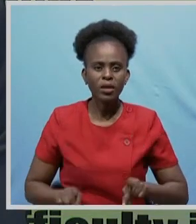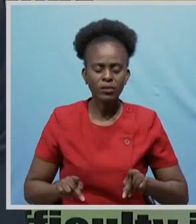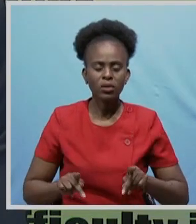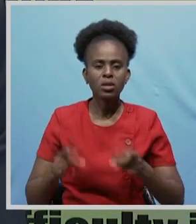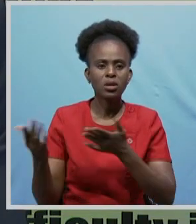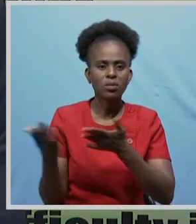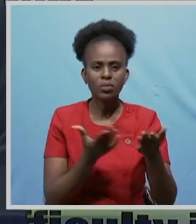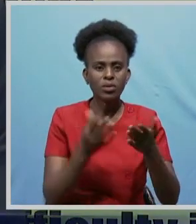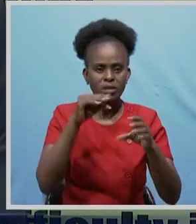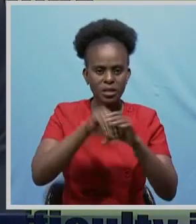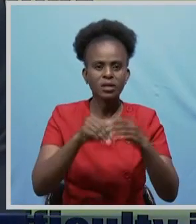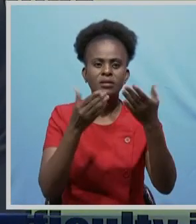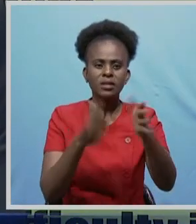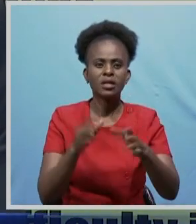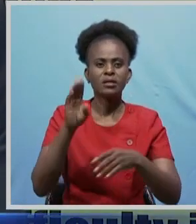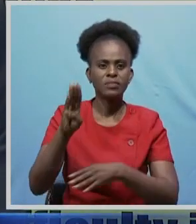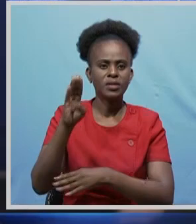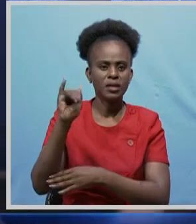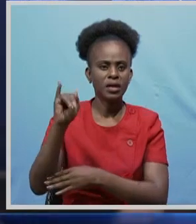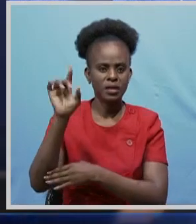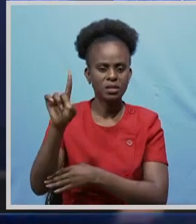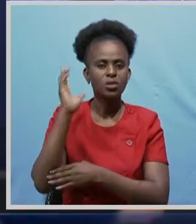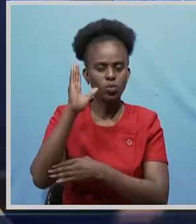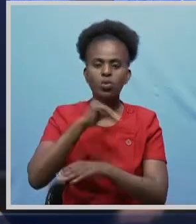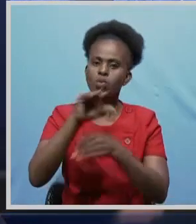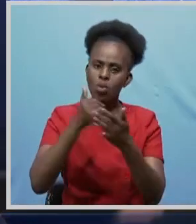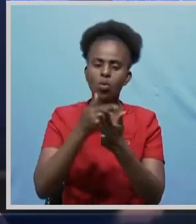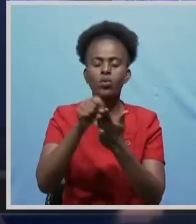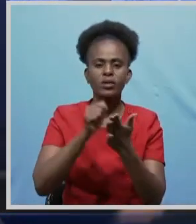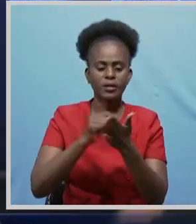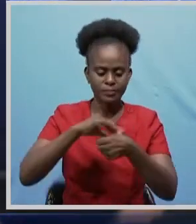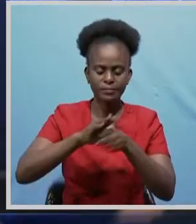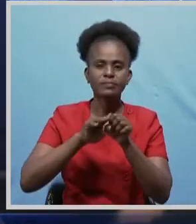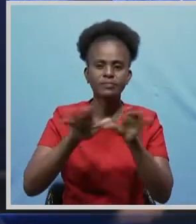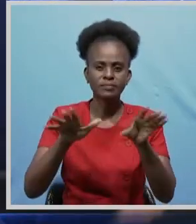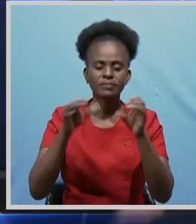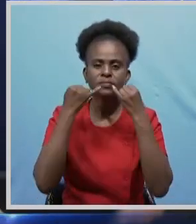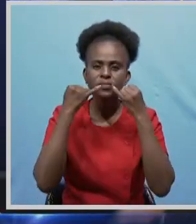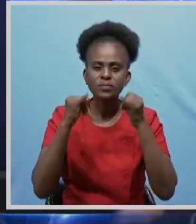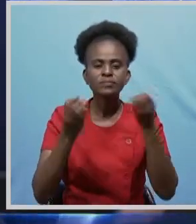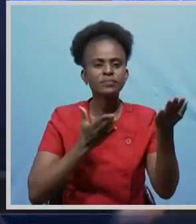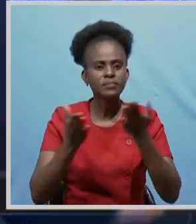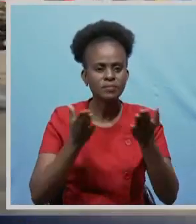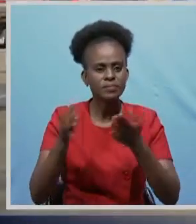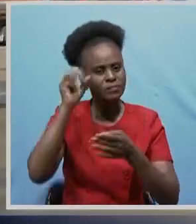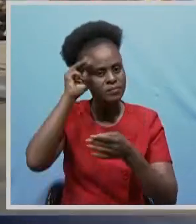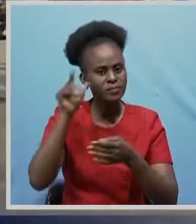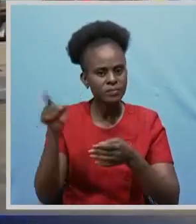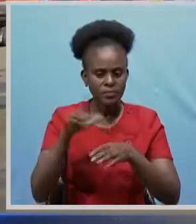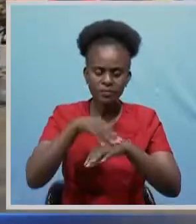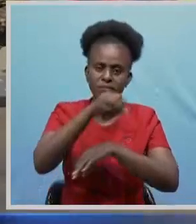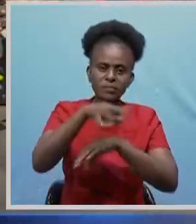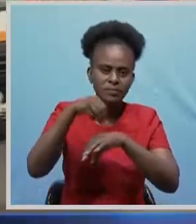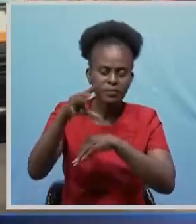will need to be swapped for COVID-19. And Information and Broadcasting Services Minister Doris Lea advised